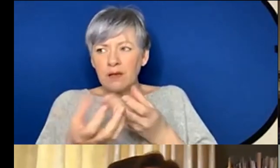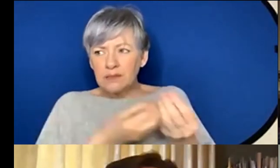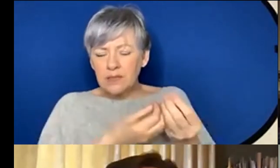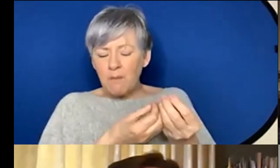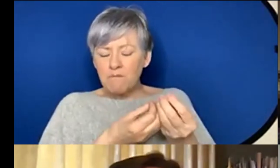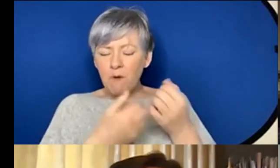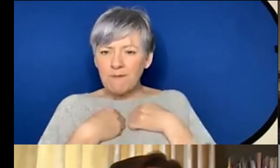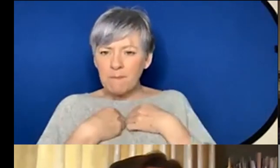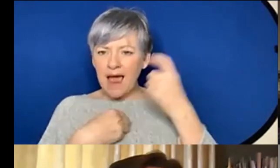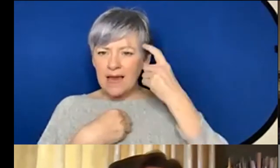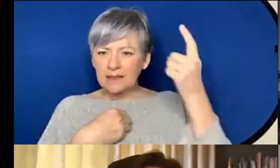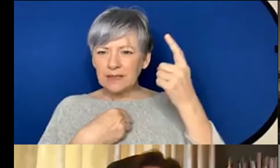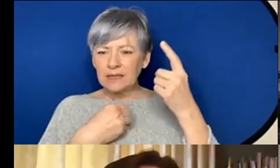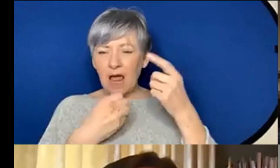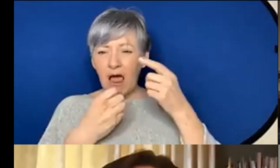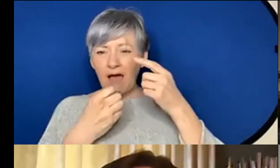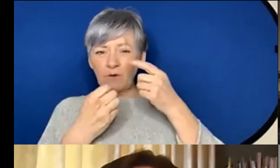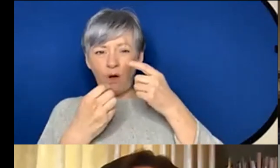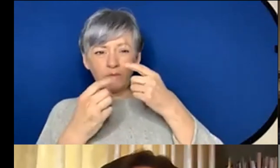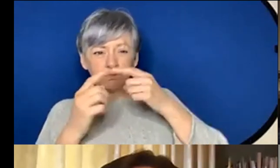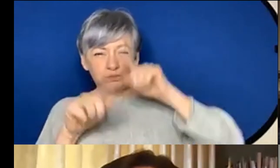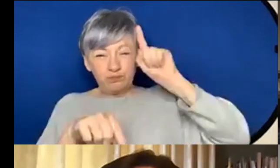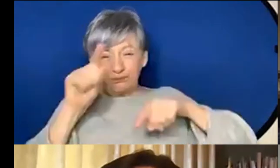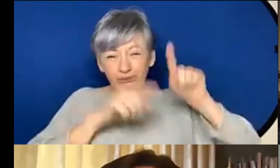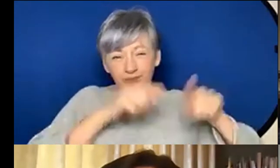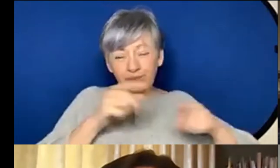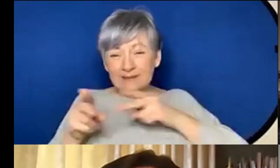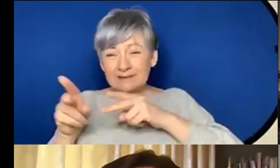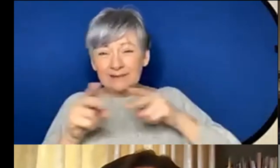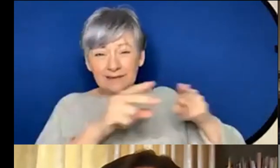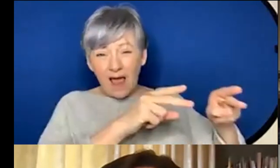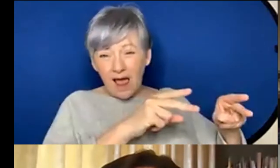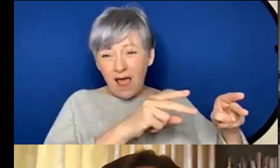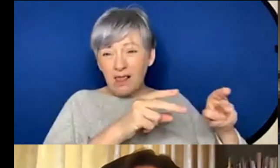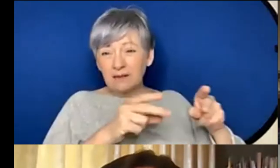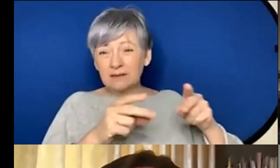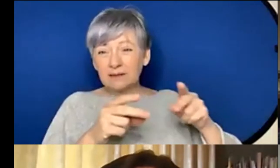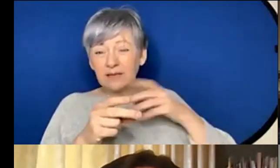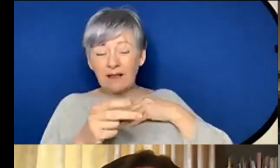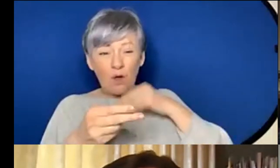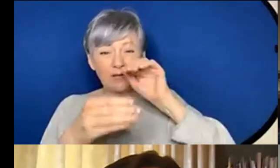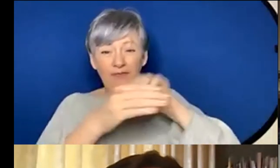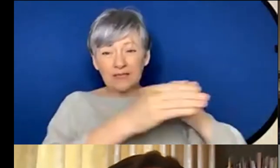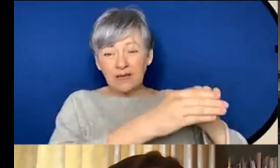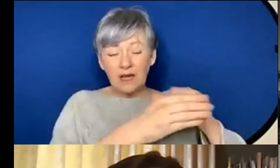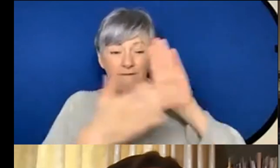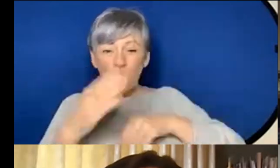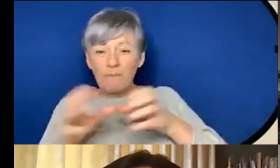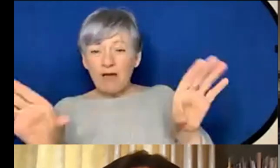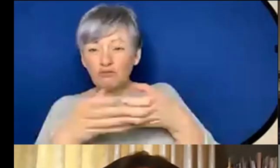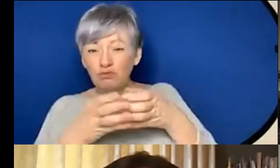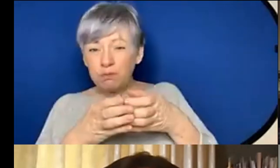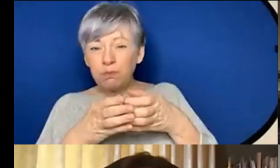I've got quite an eclectic sort of um style of um lots of things are going in from like very crazy ideas and I'm often